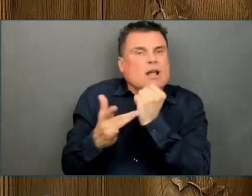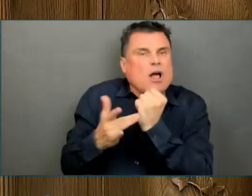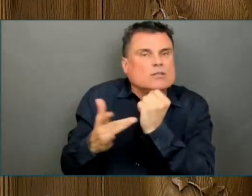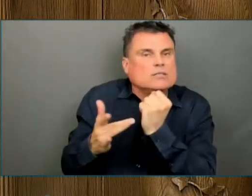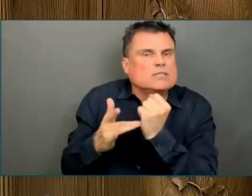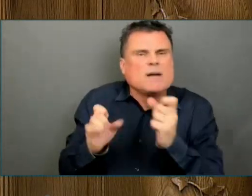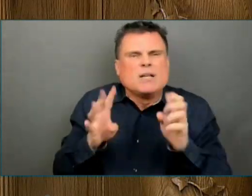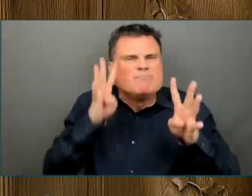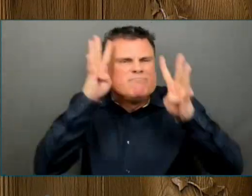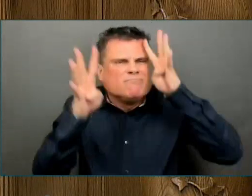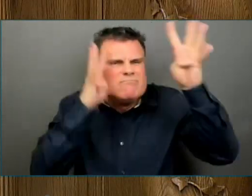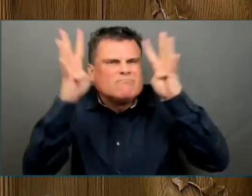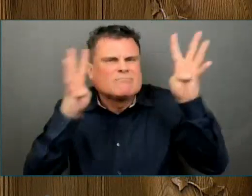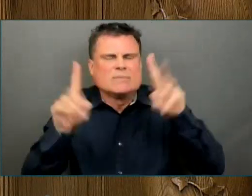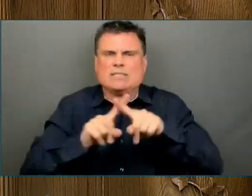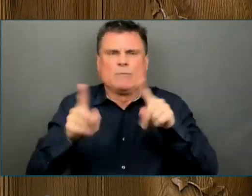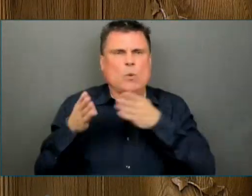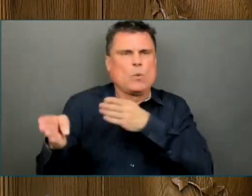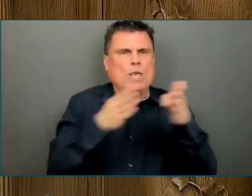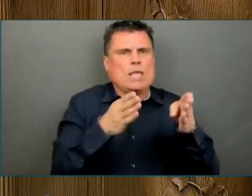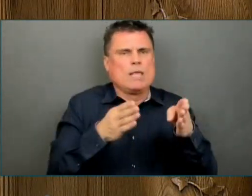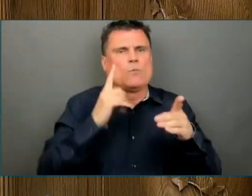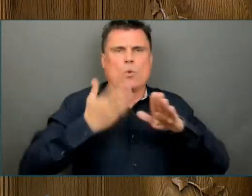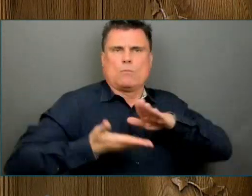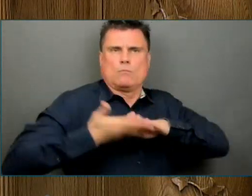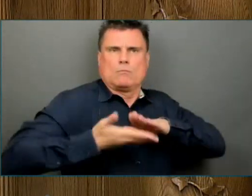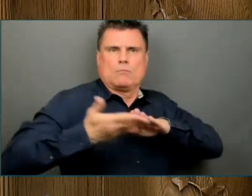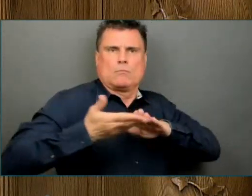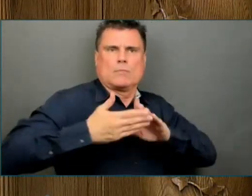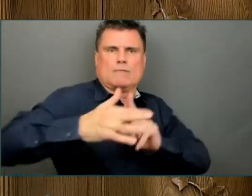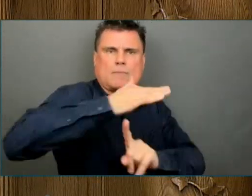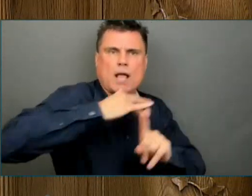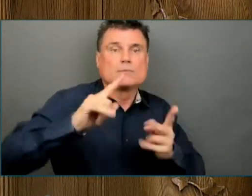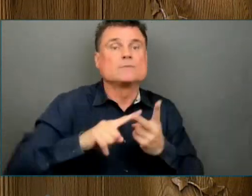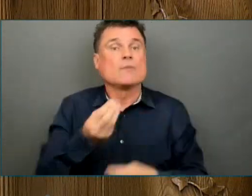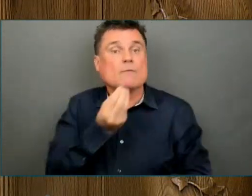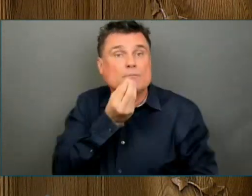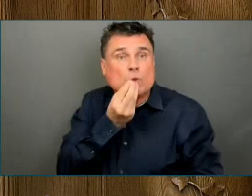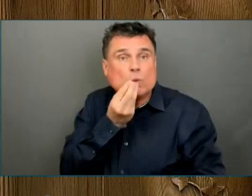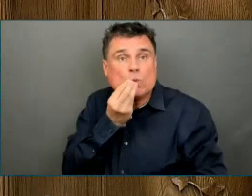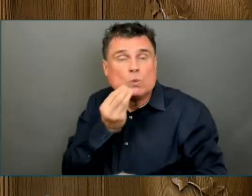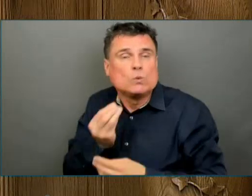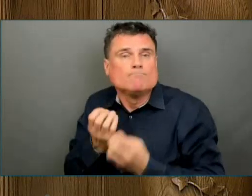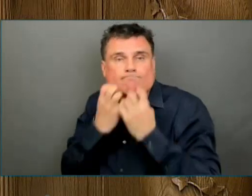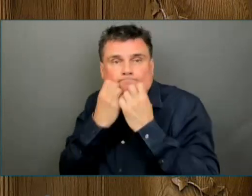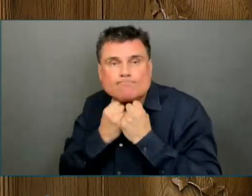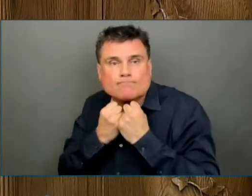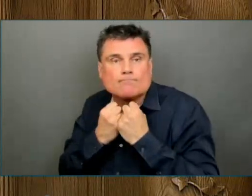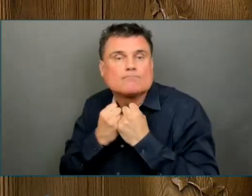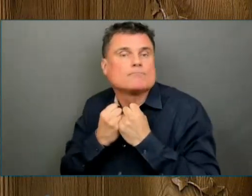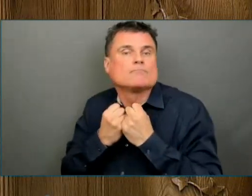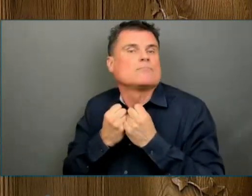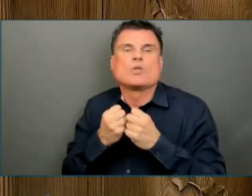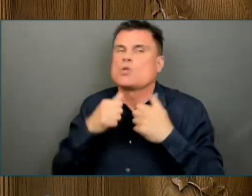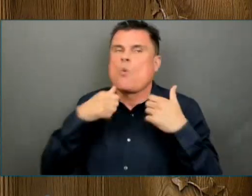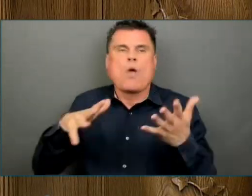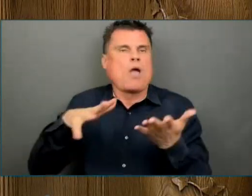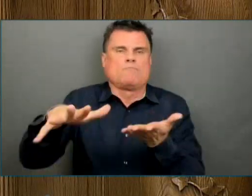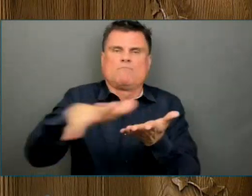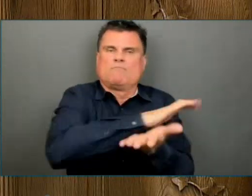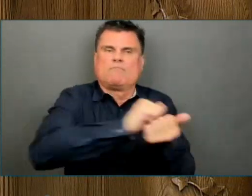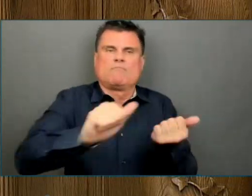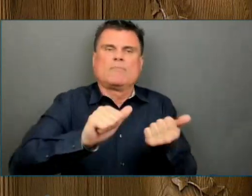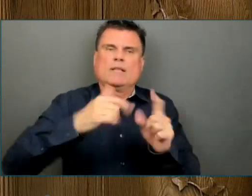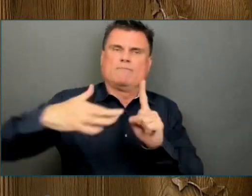By embracing innovation, these producers are enhancing productivity while addressing expectations around the sustainability